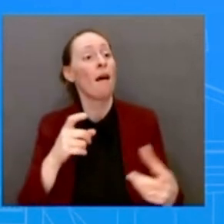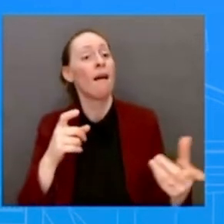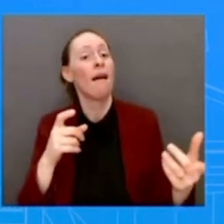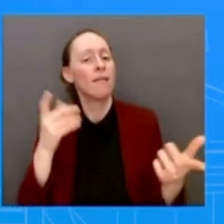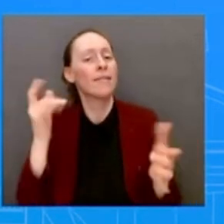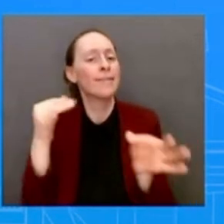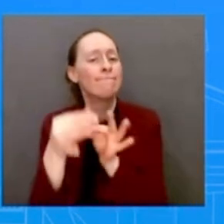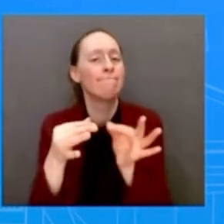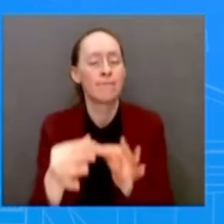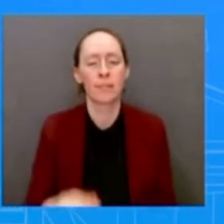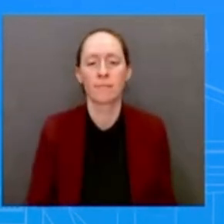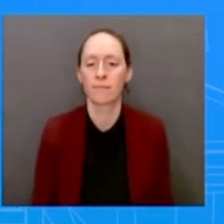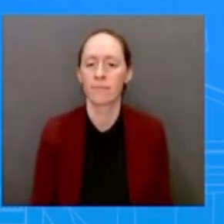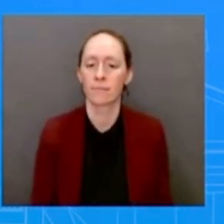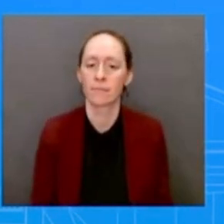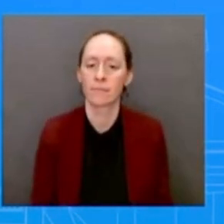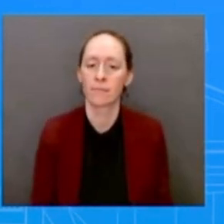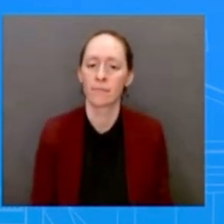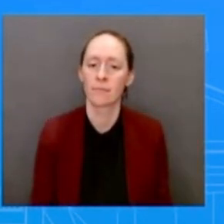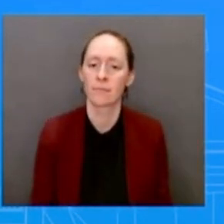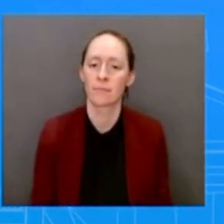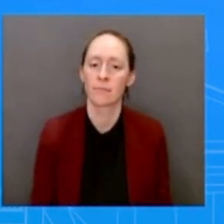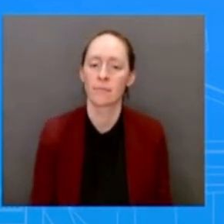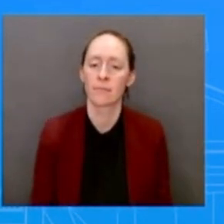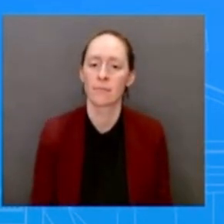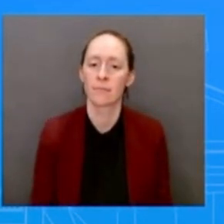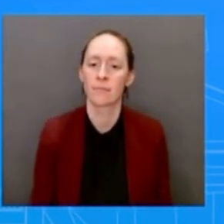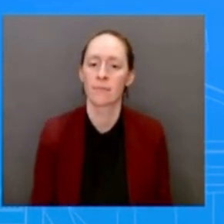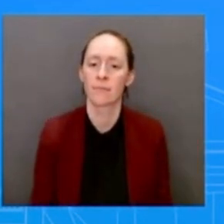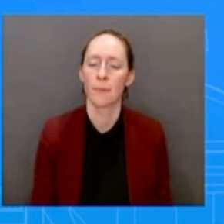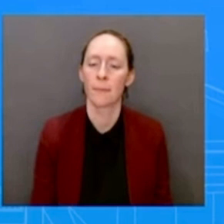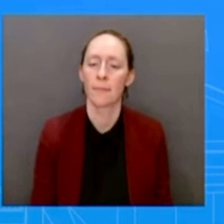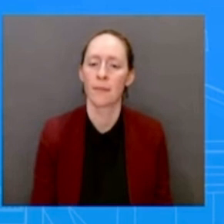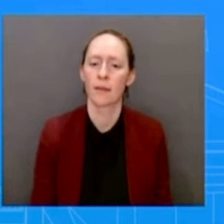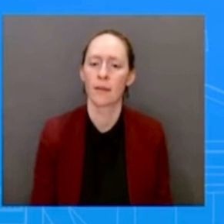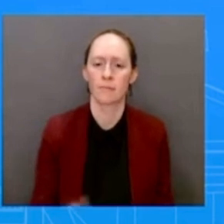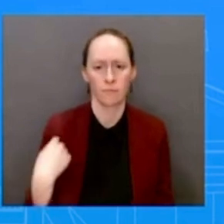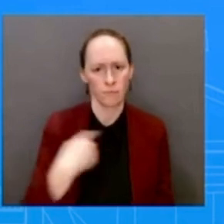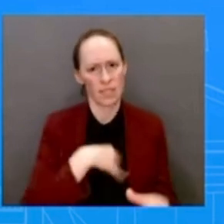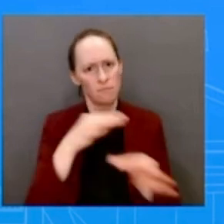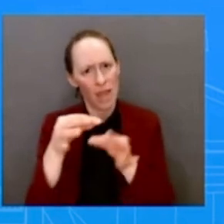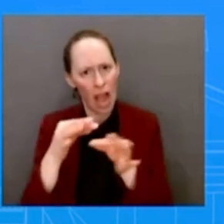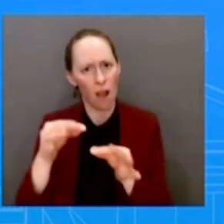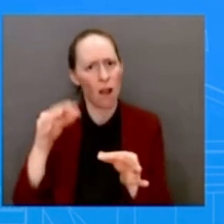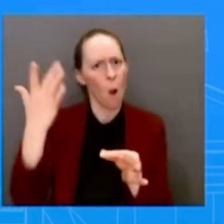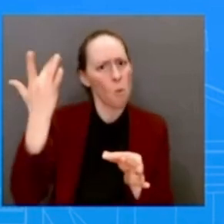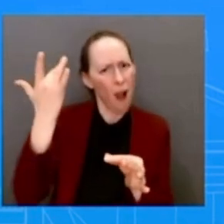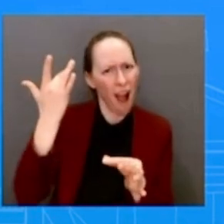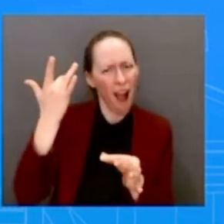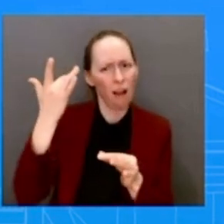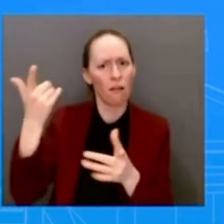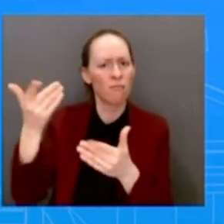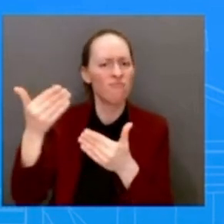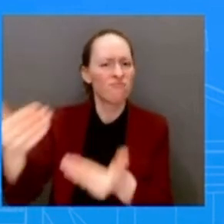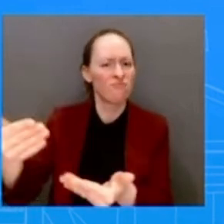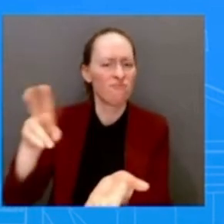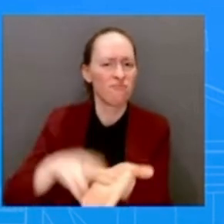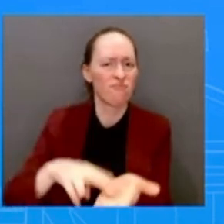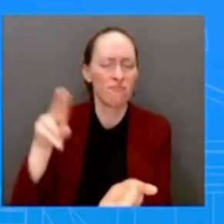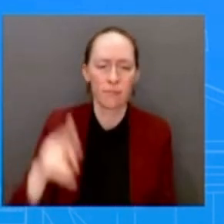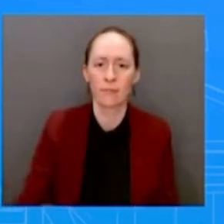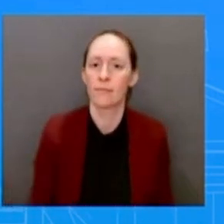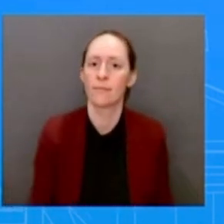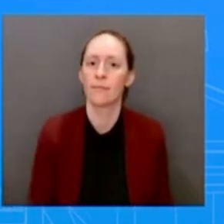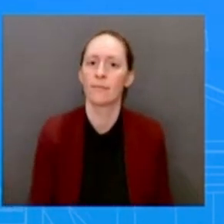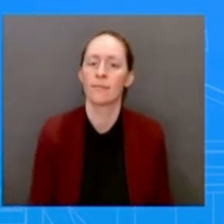why he is moving forward in that way. And the White House and congressional Democrats, as we have known, have come together on many different